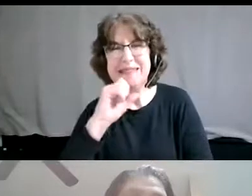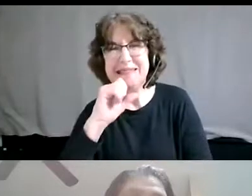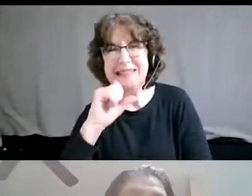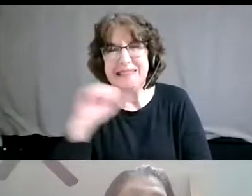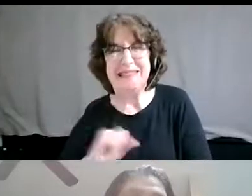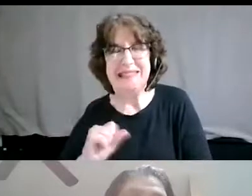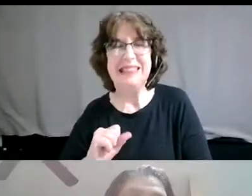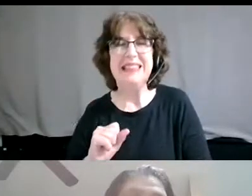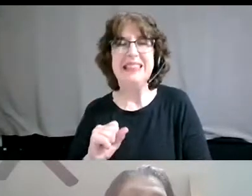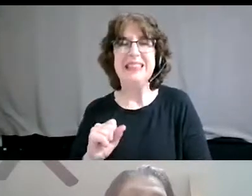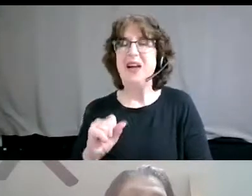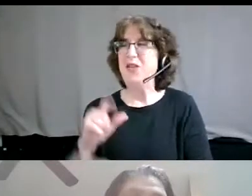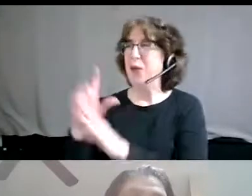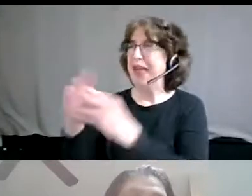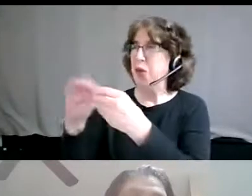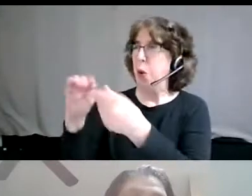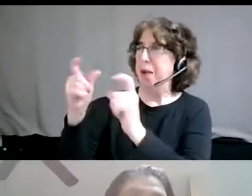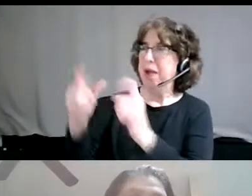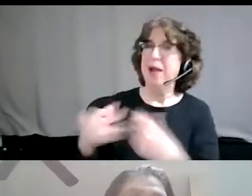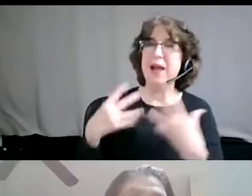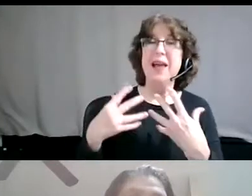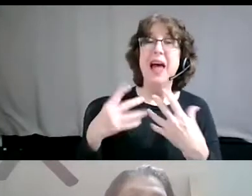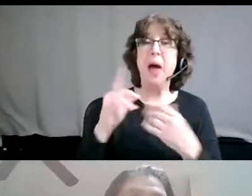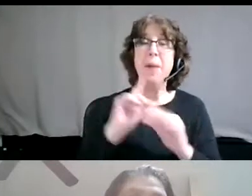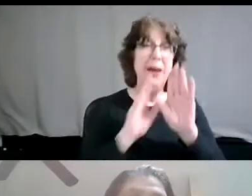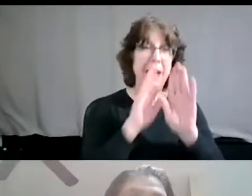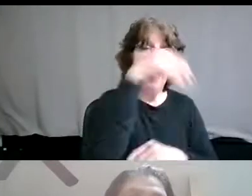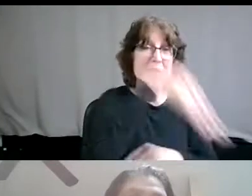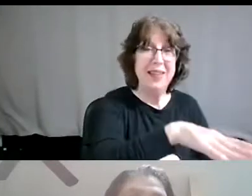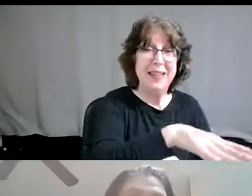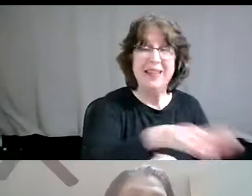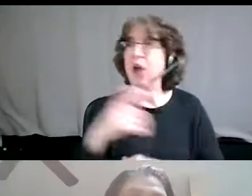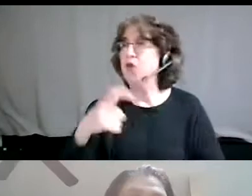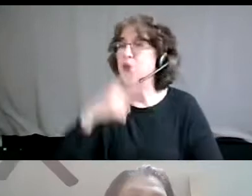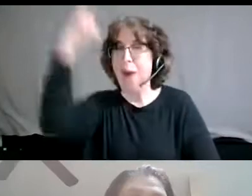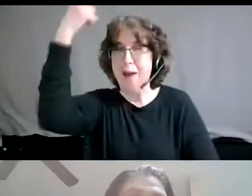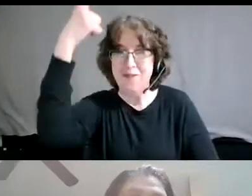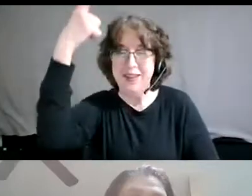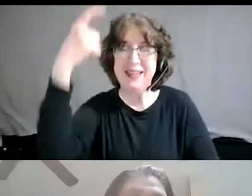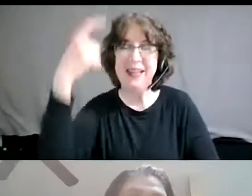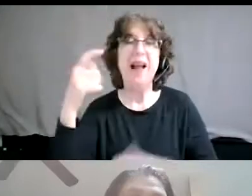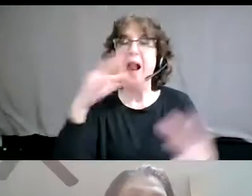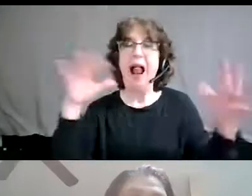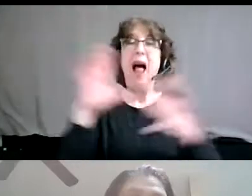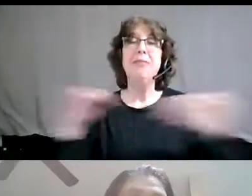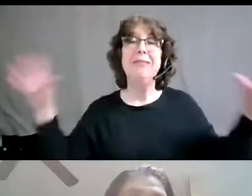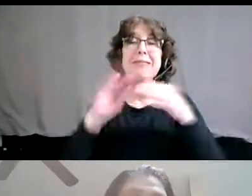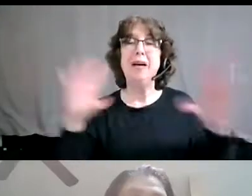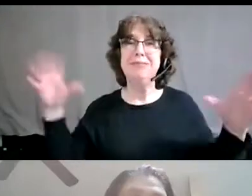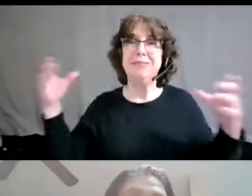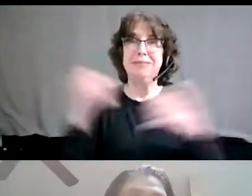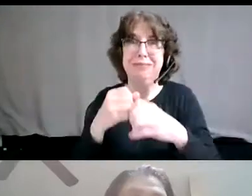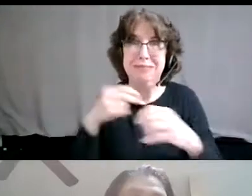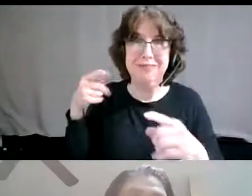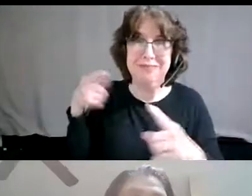a story inspired by him about elephants and giraffes. Um, so long story short, um, I'll try to say it